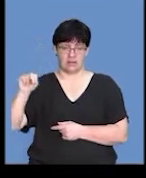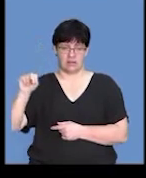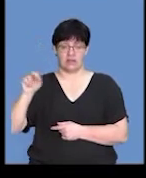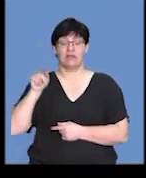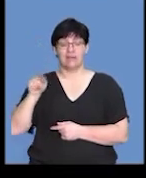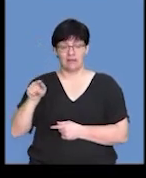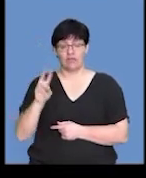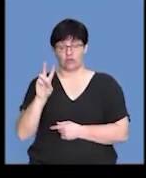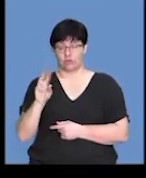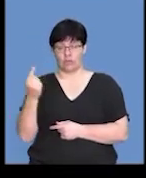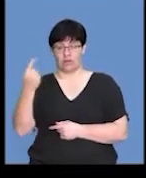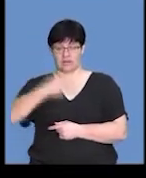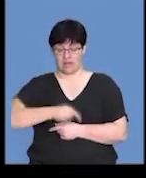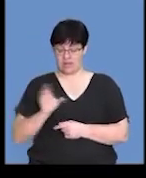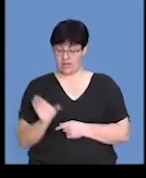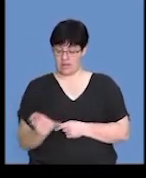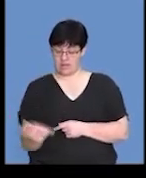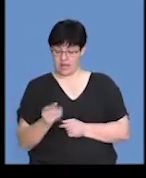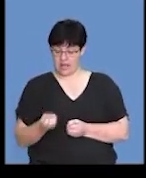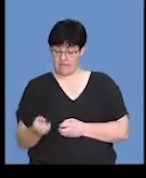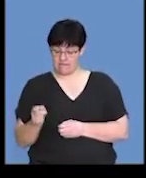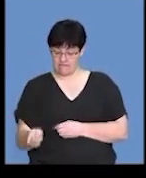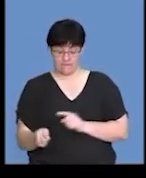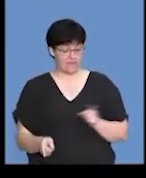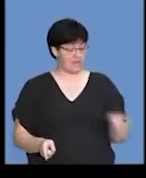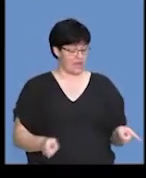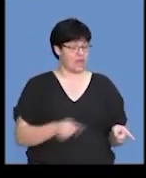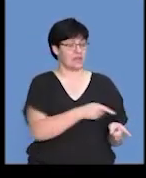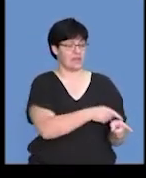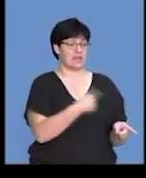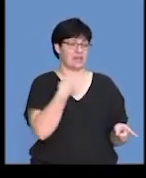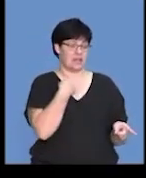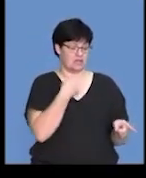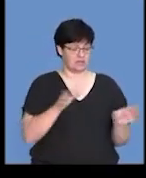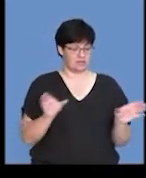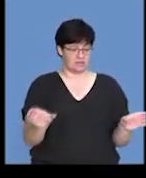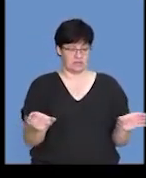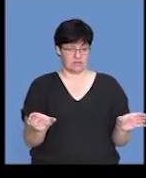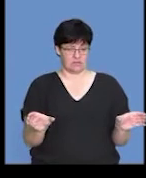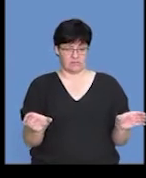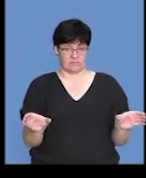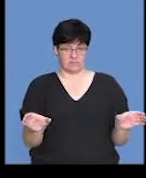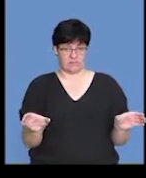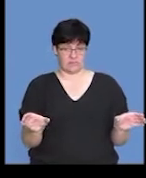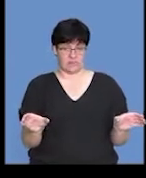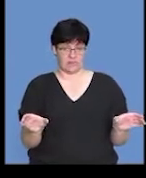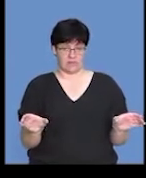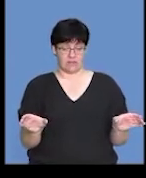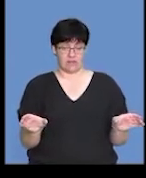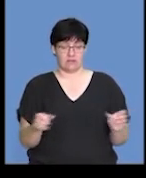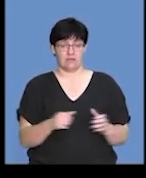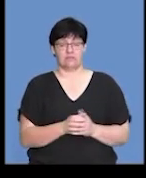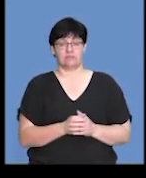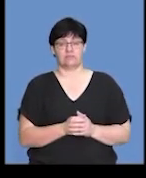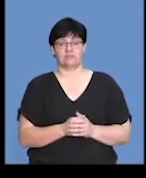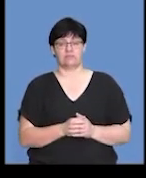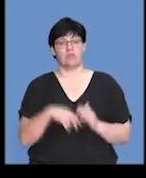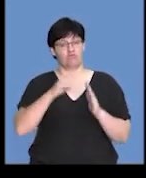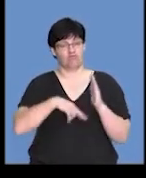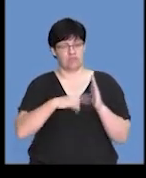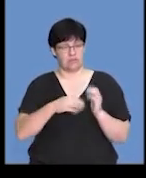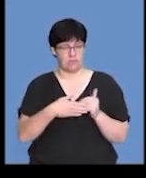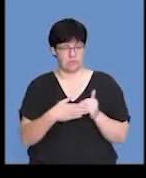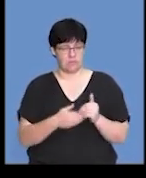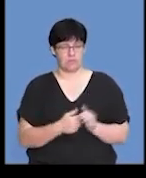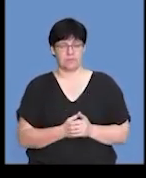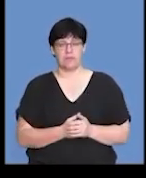clearly applied thyroxin to one group, and the other group, a solution of sodium hydroxide. Okay? Let's read further into